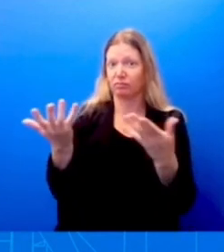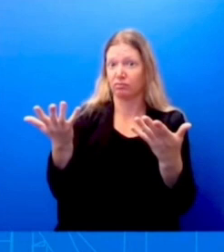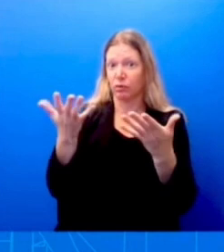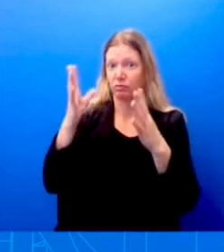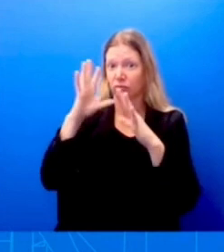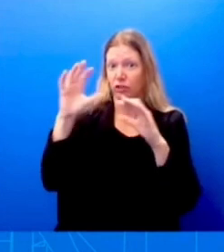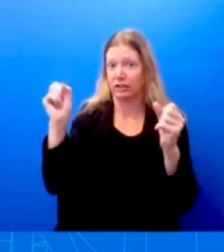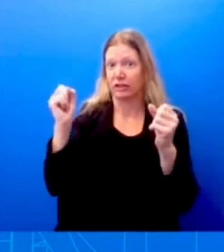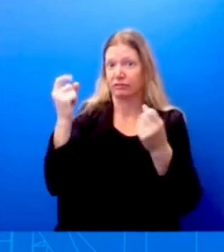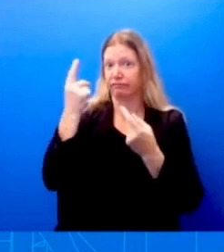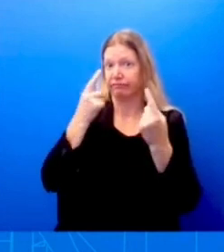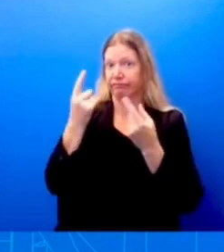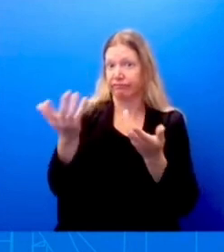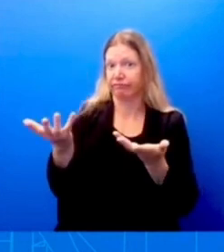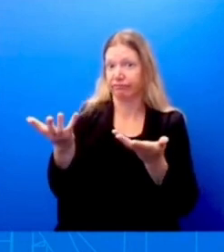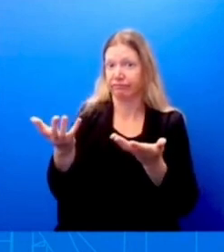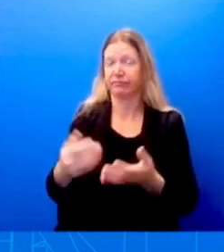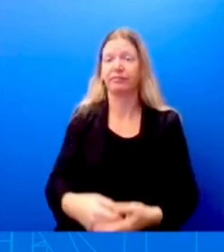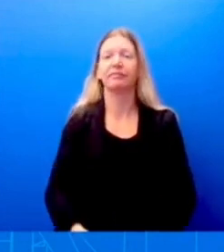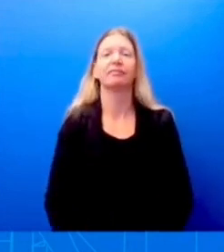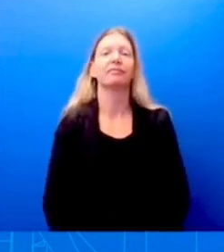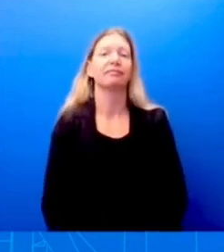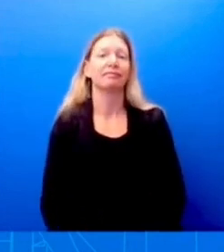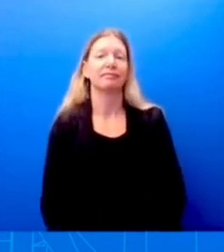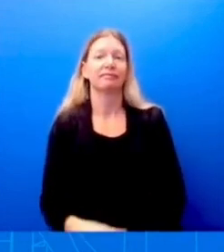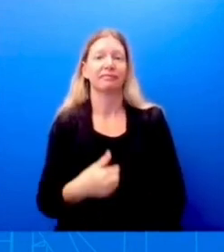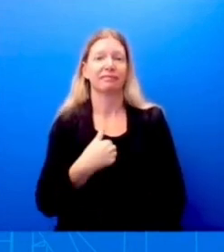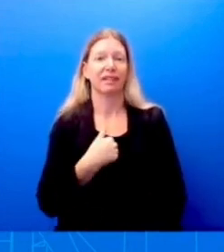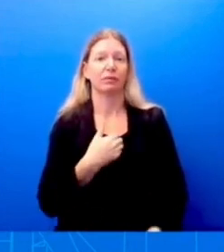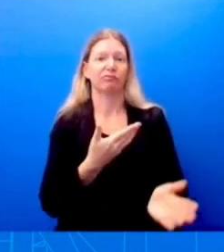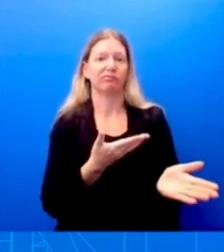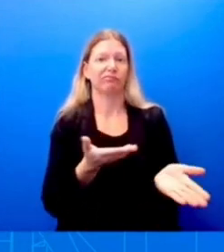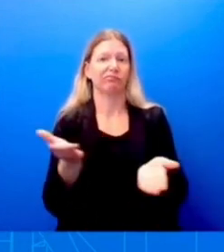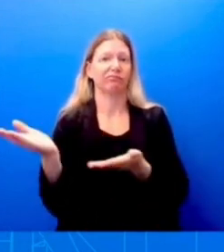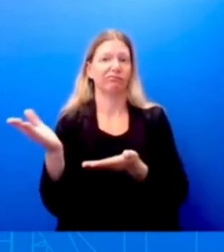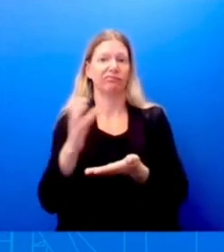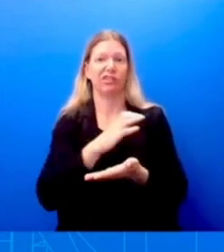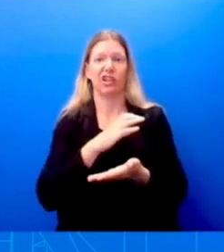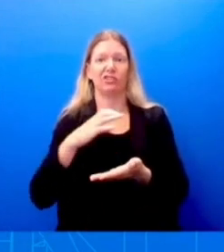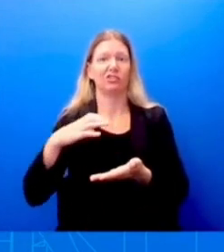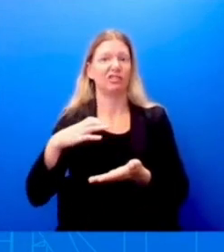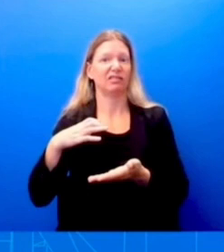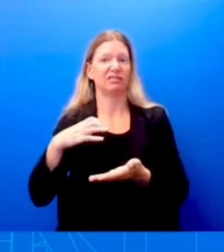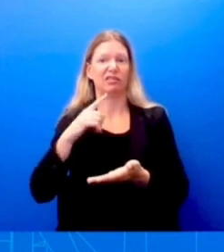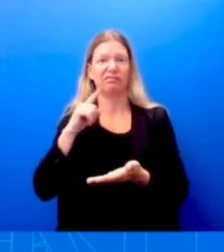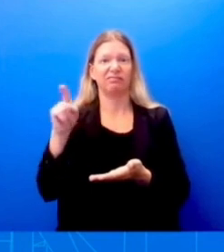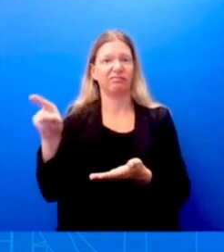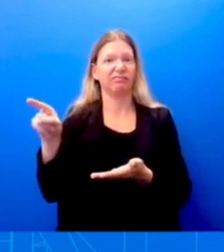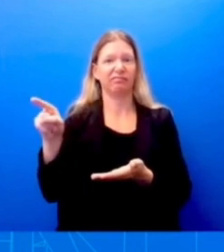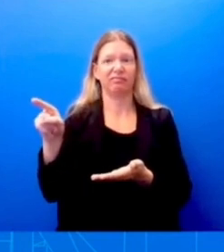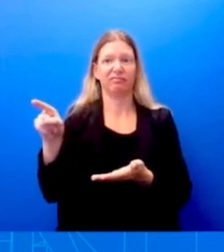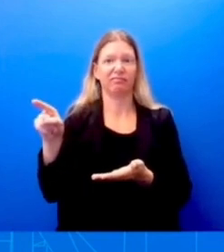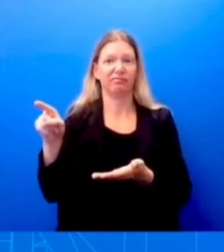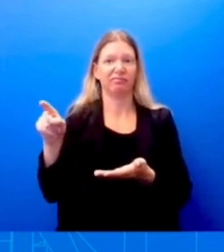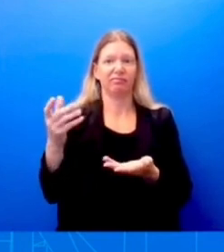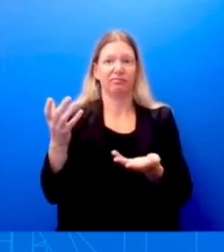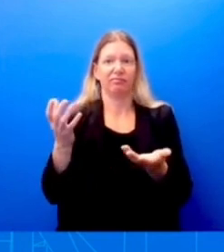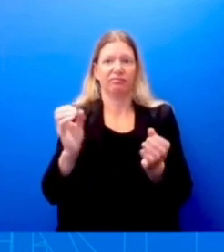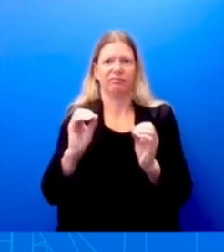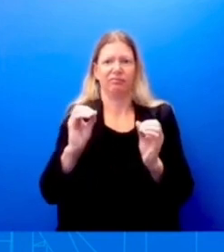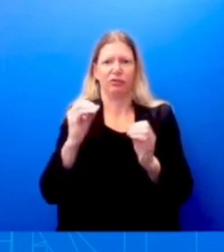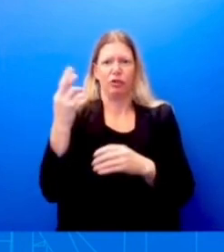the government shutdown. There shouldn't be no reason, right, for Congress to shut down the government. None at all.